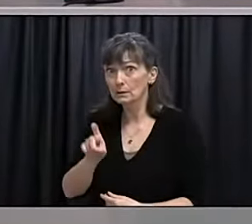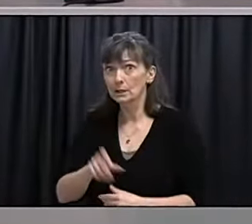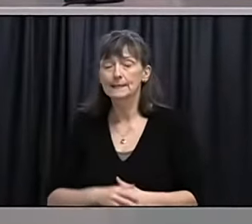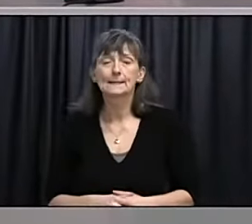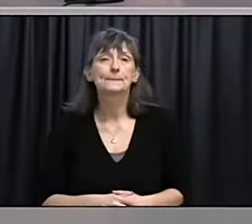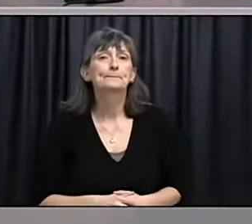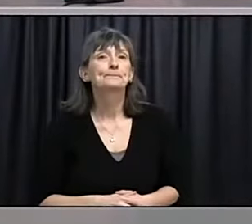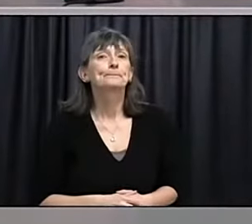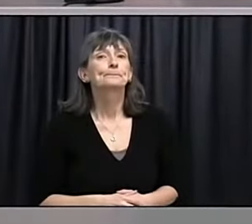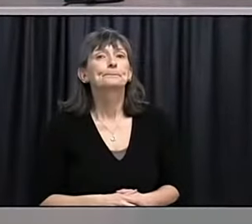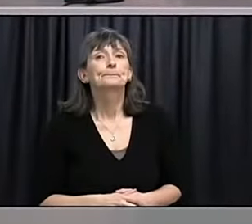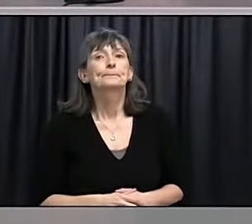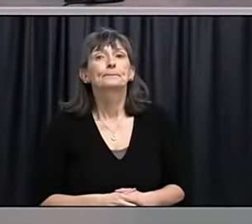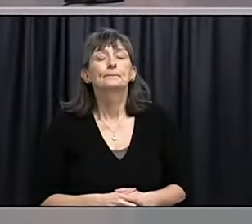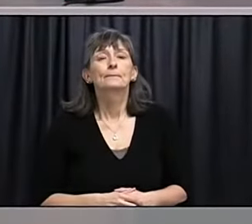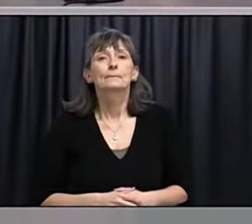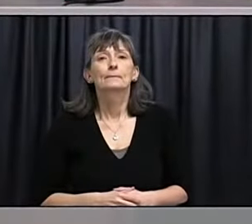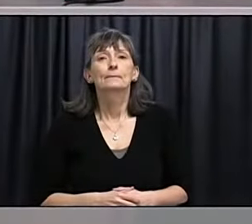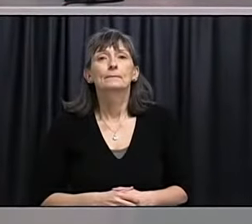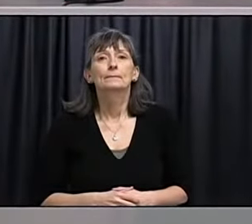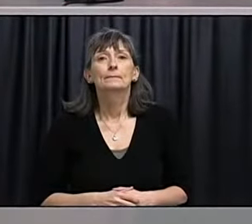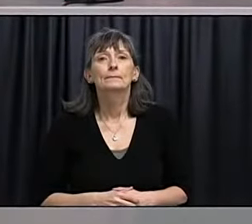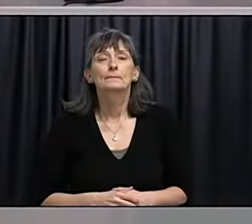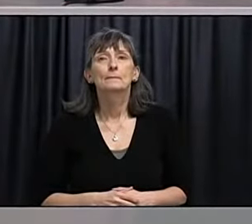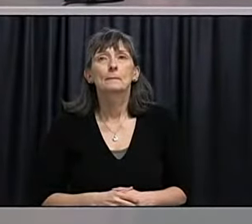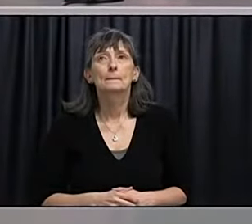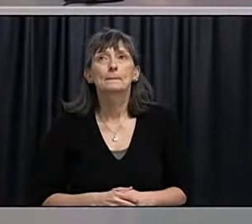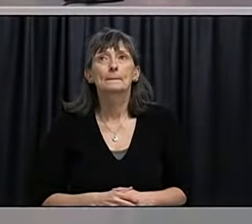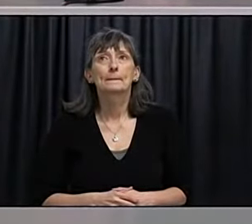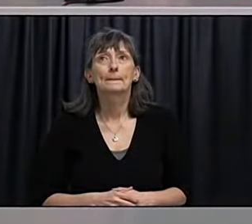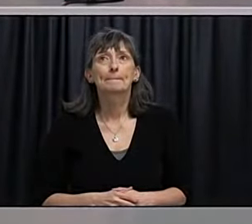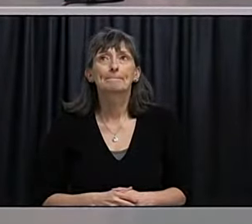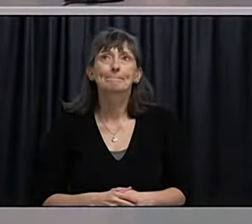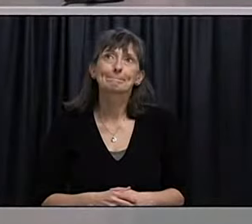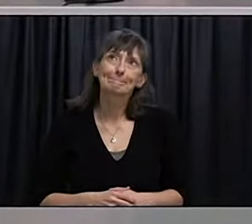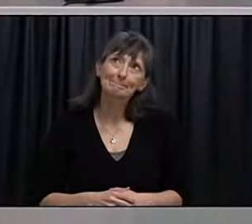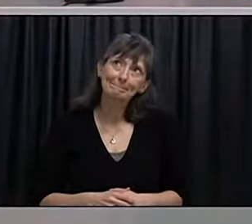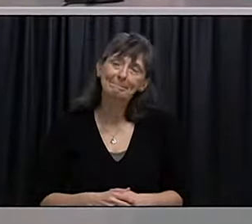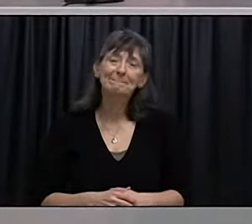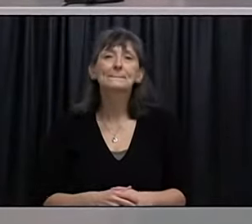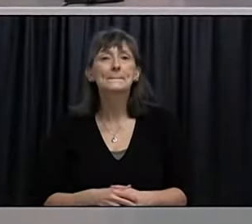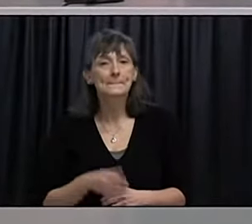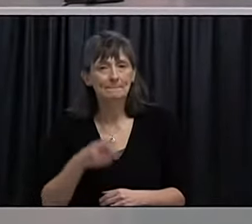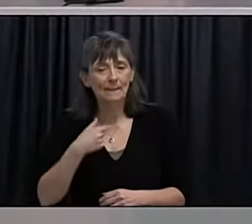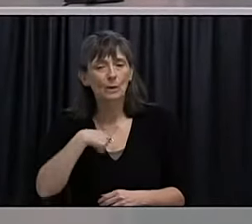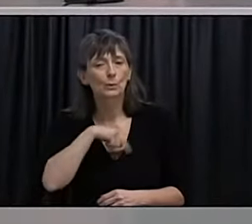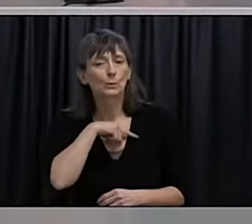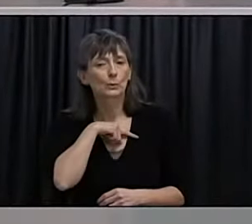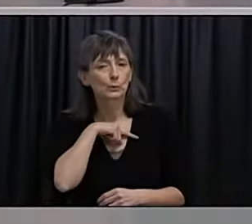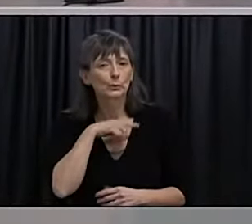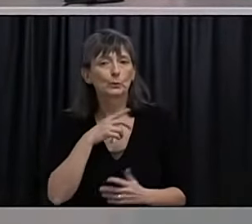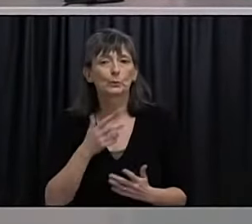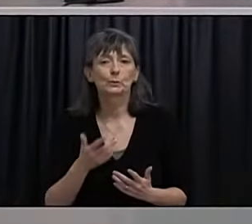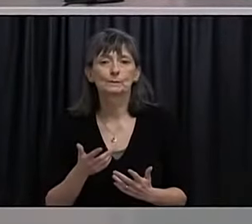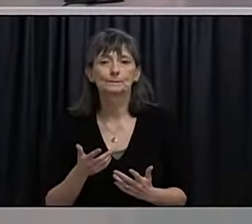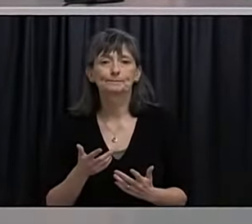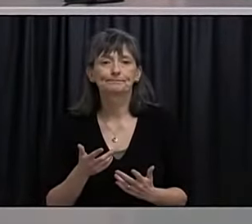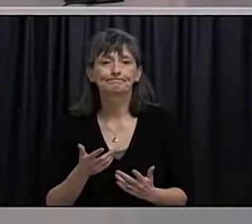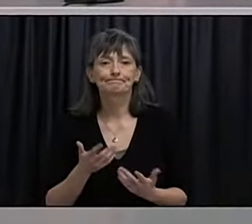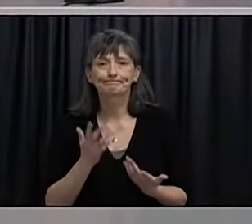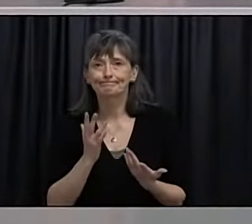Yes, so certainly, you know, we've been reaching out to some of our